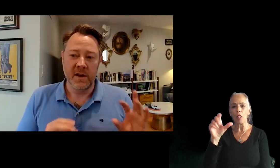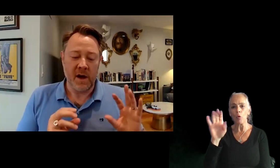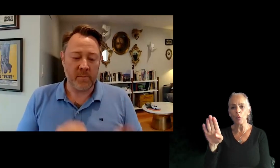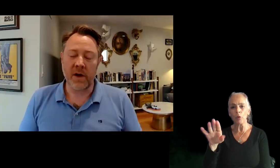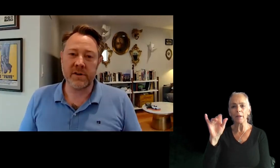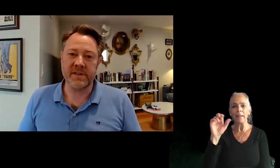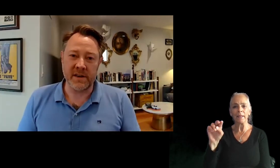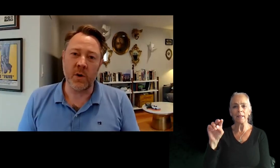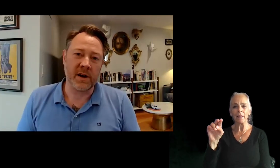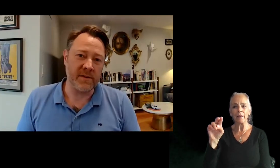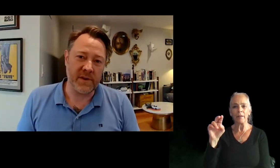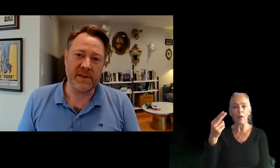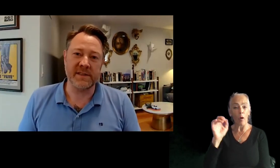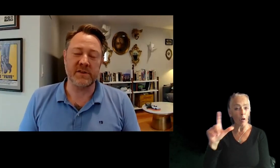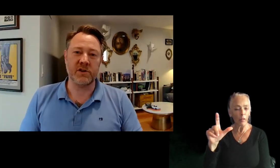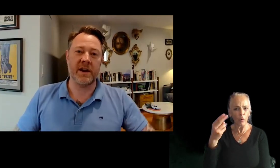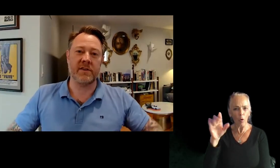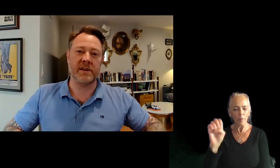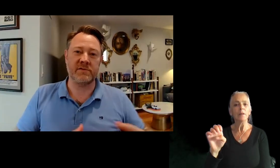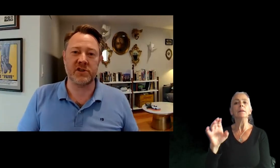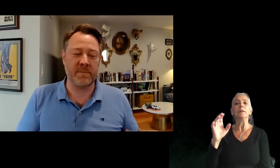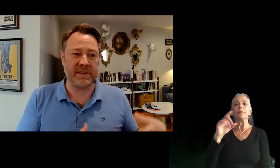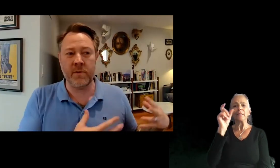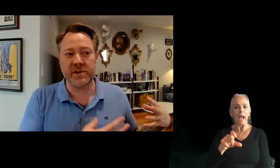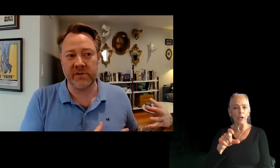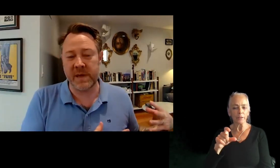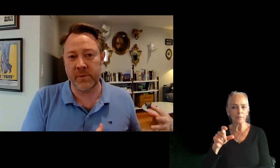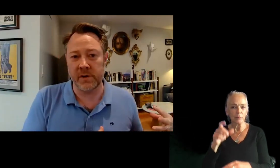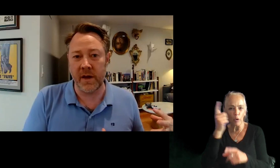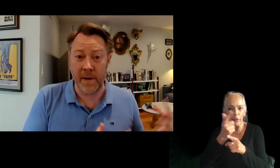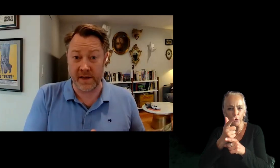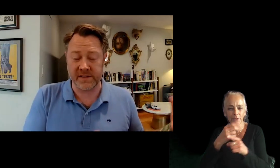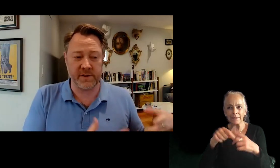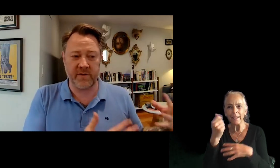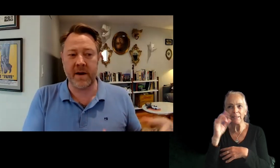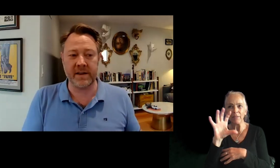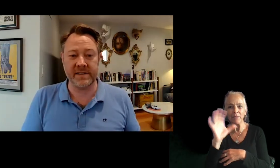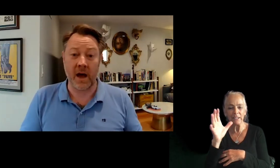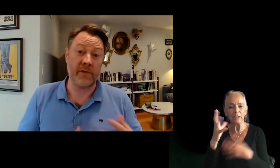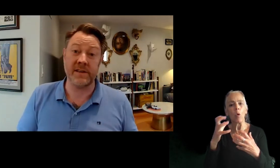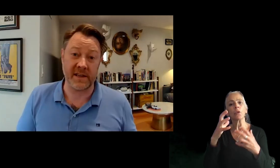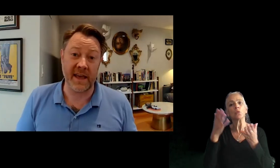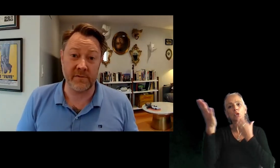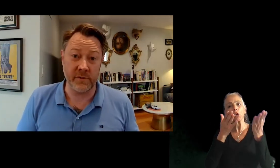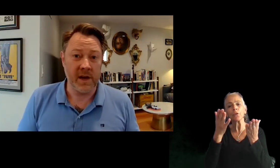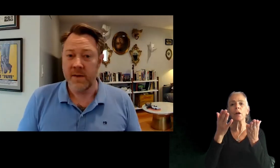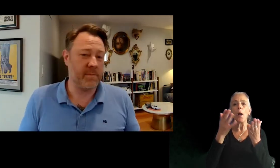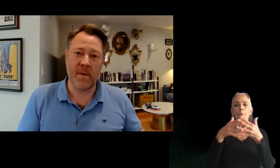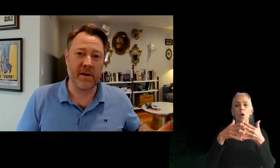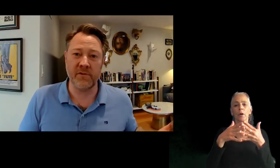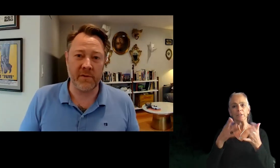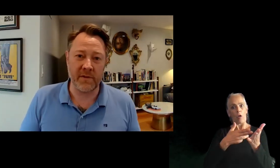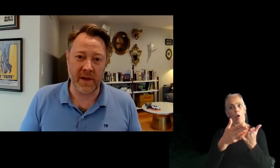uh, brothers in New York in the fifties and they're trying to create this restaurant, but they want to serve people, Americans. want to serve Americans like authentic Italian food,